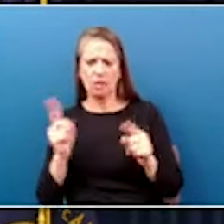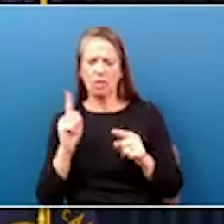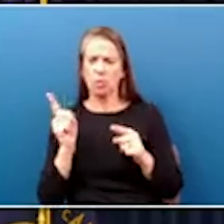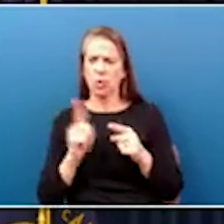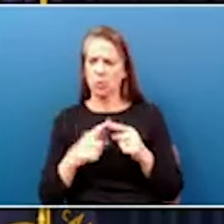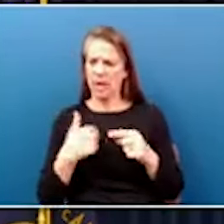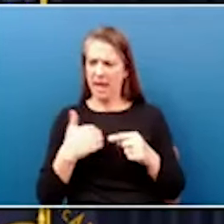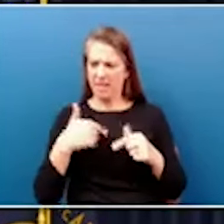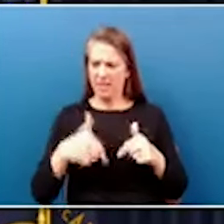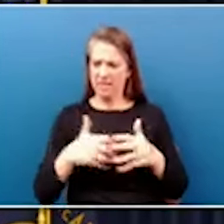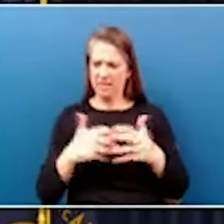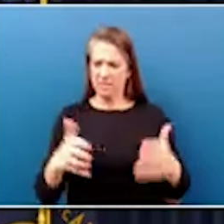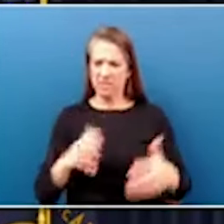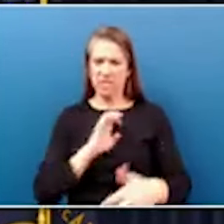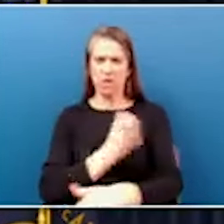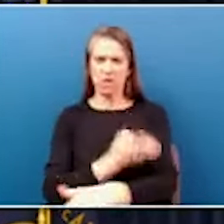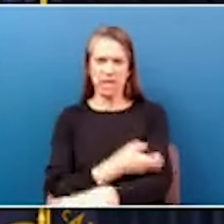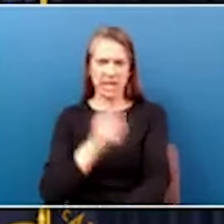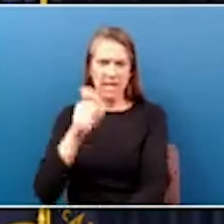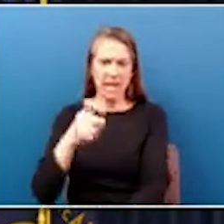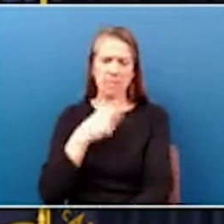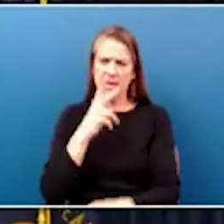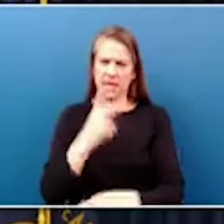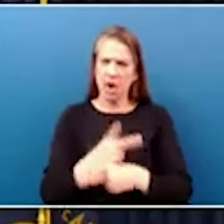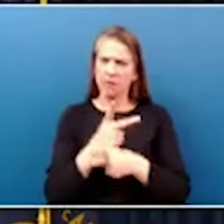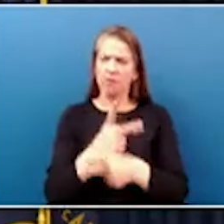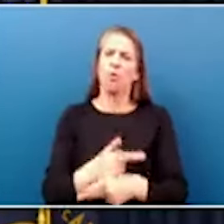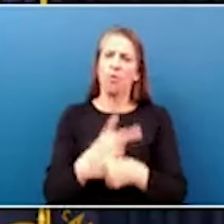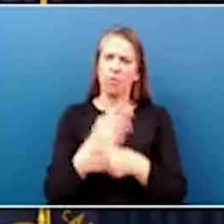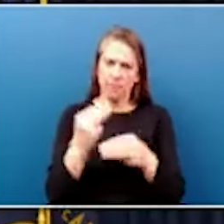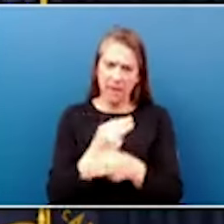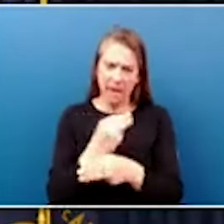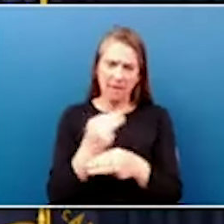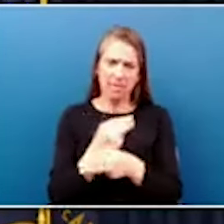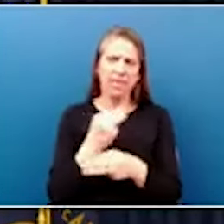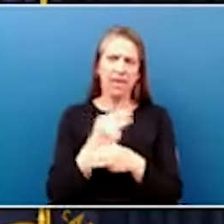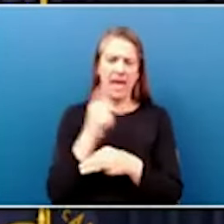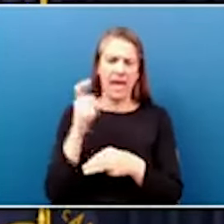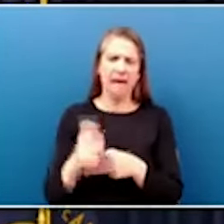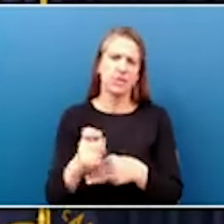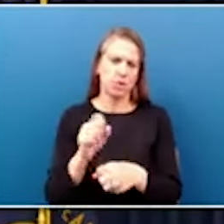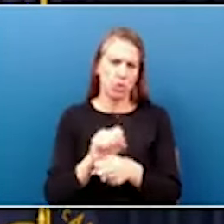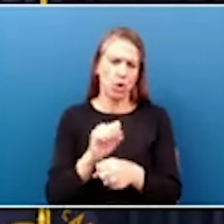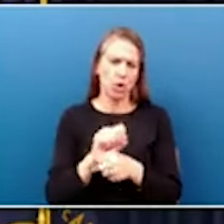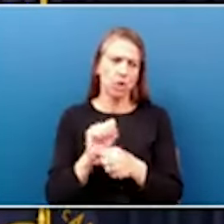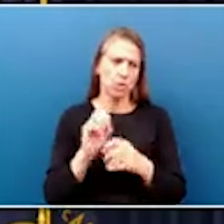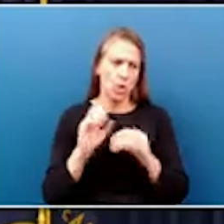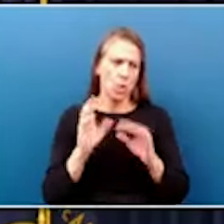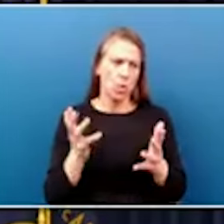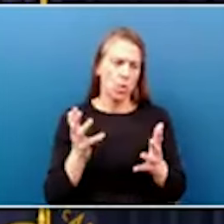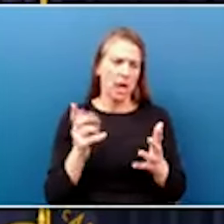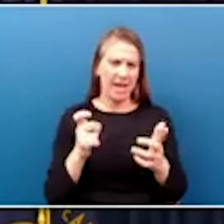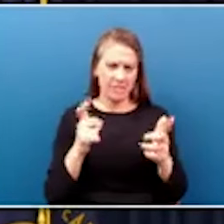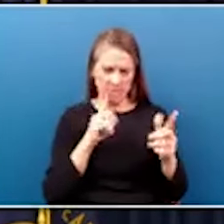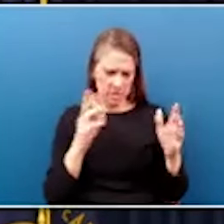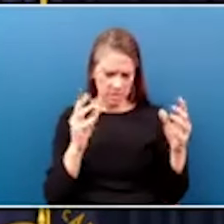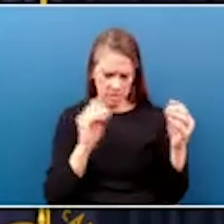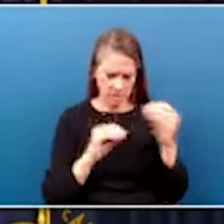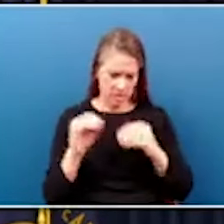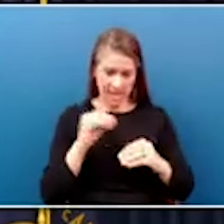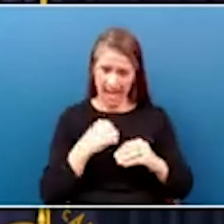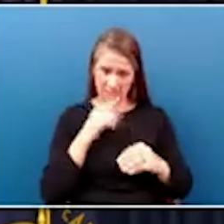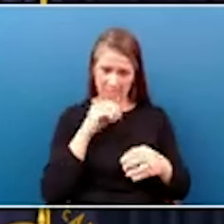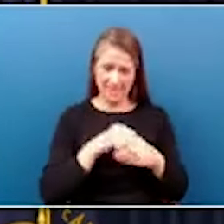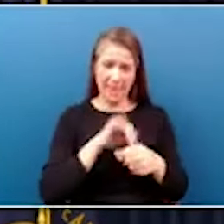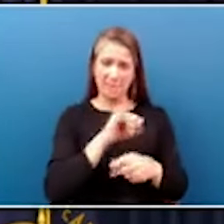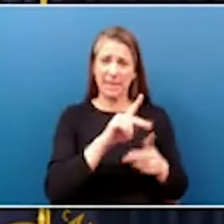much energy need, we have to be very careful. The math has to work. So I've been in just about the same place as some of the people